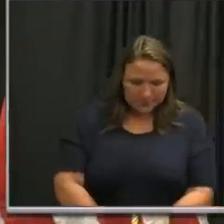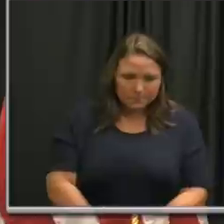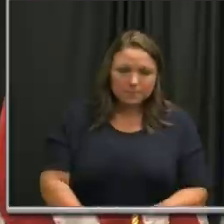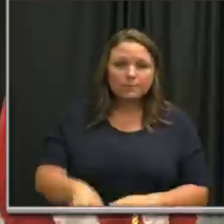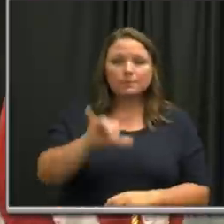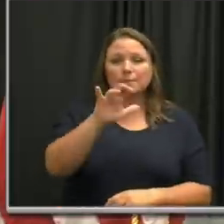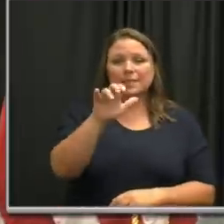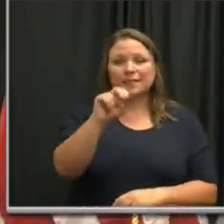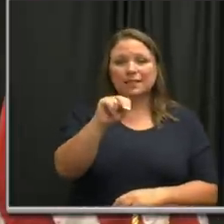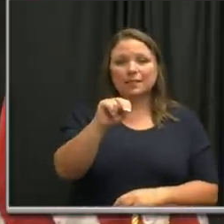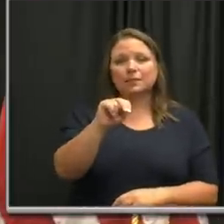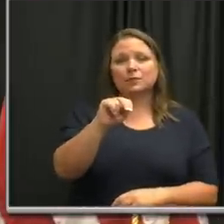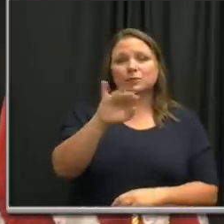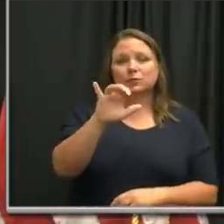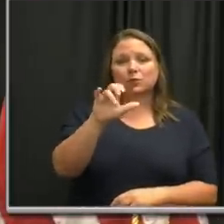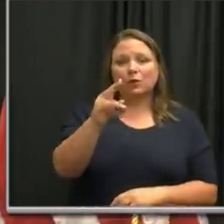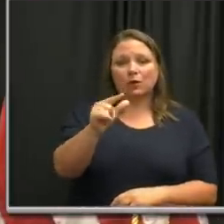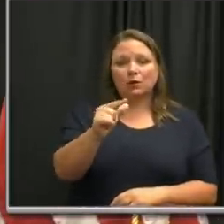Ian, John at the Tennessean.